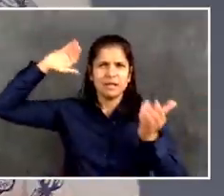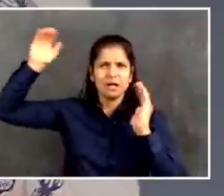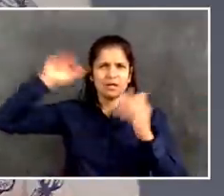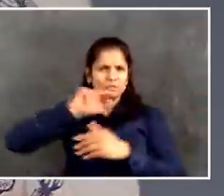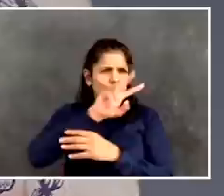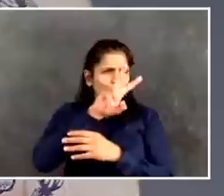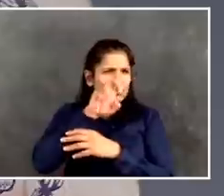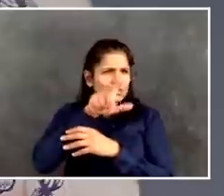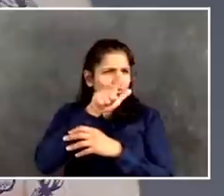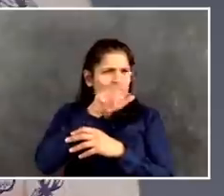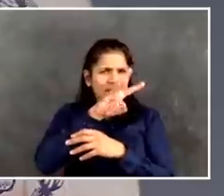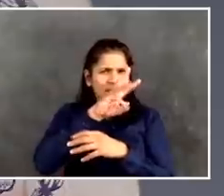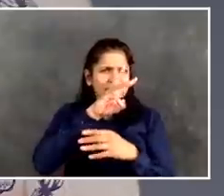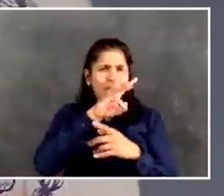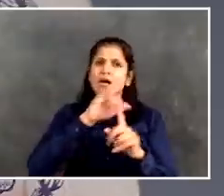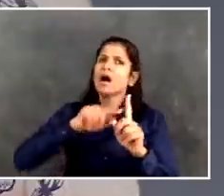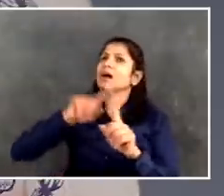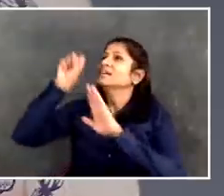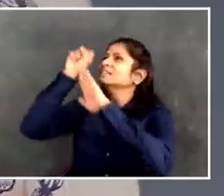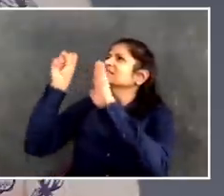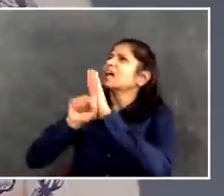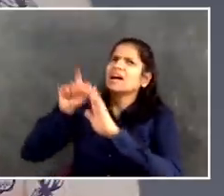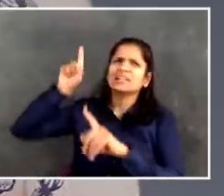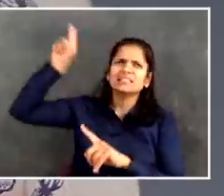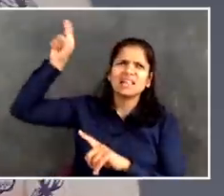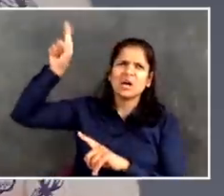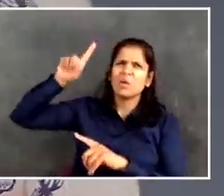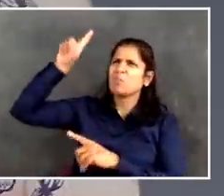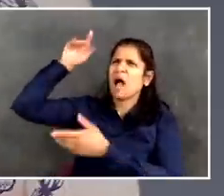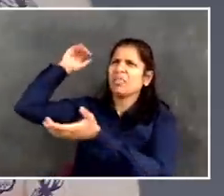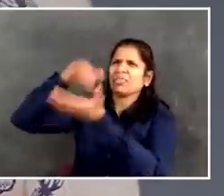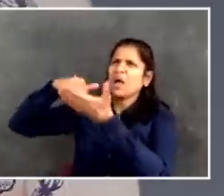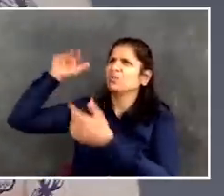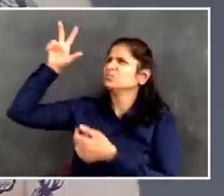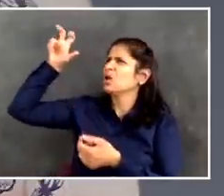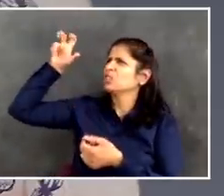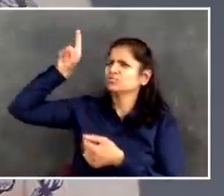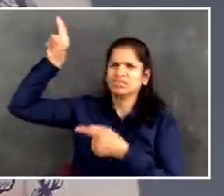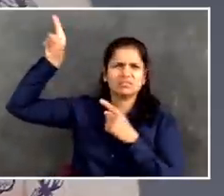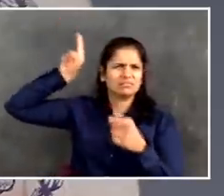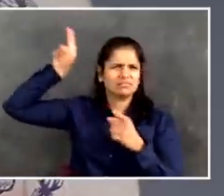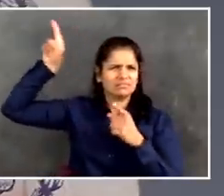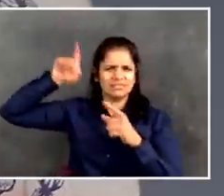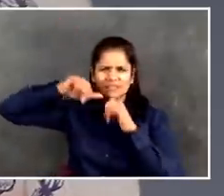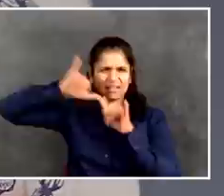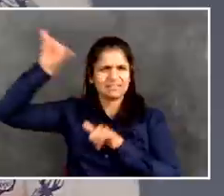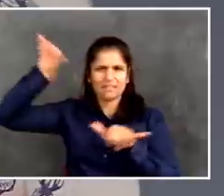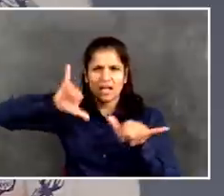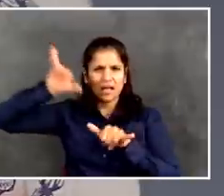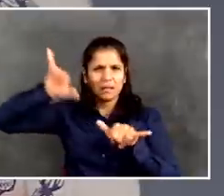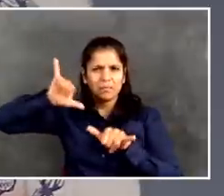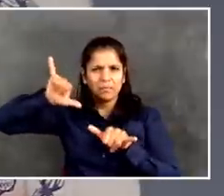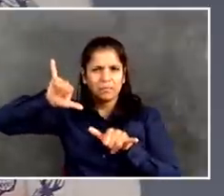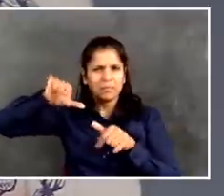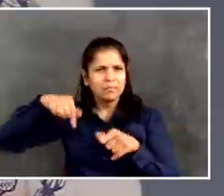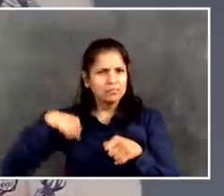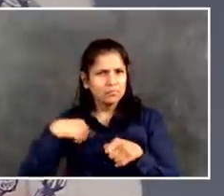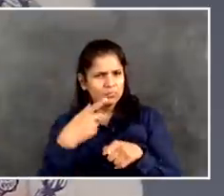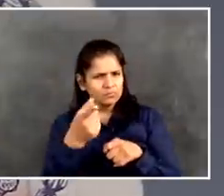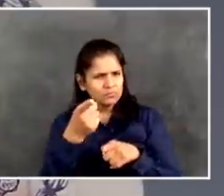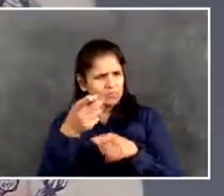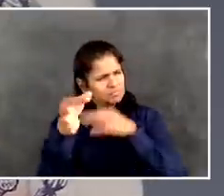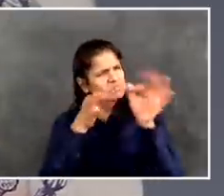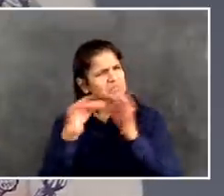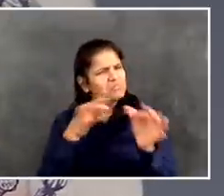clarify what's going on with those two numbers? All right. Let's have the doctors speak to that